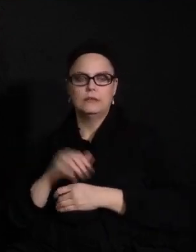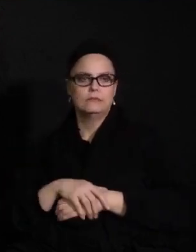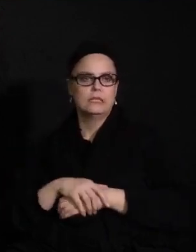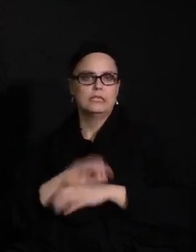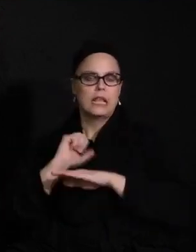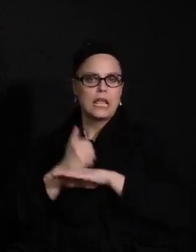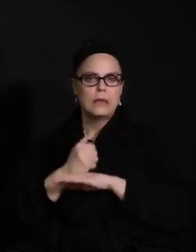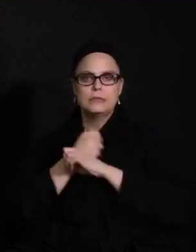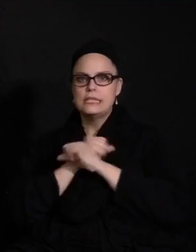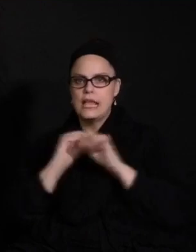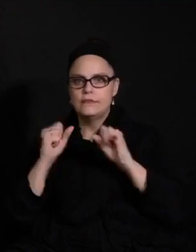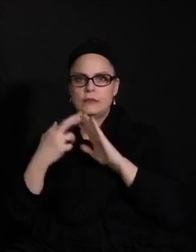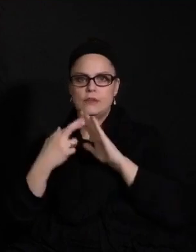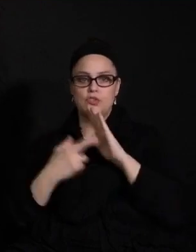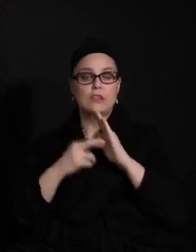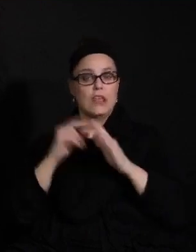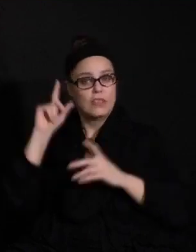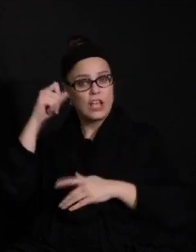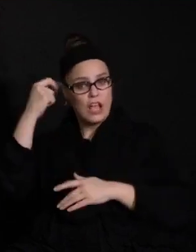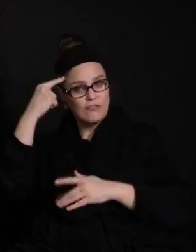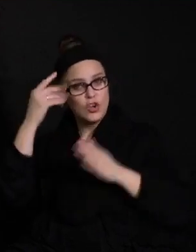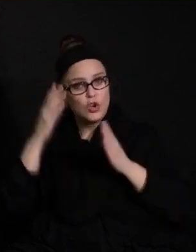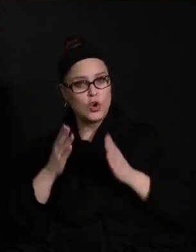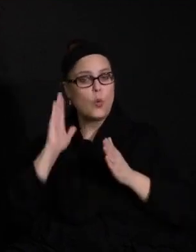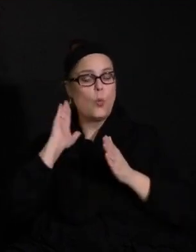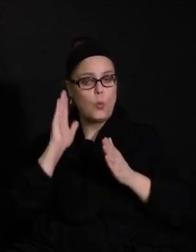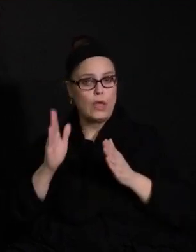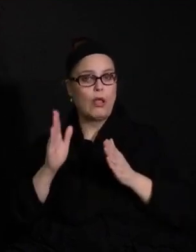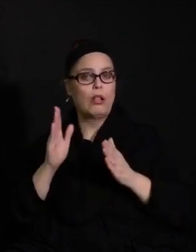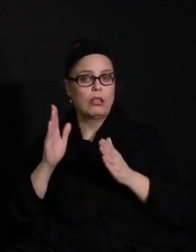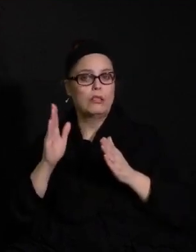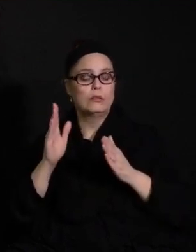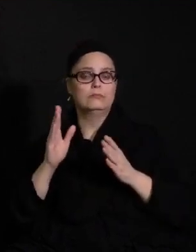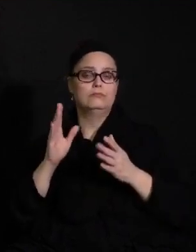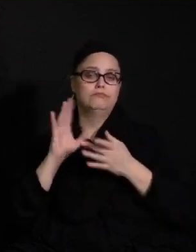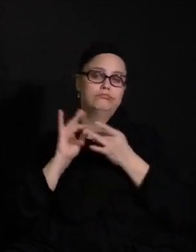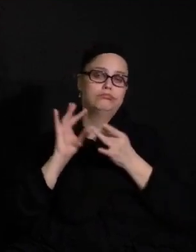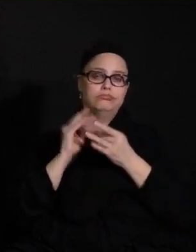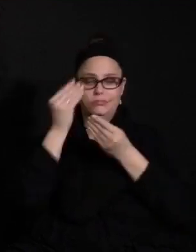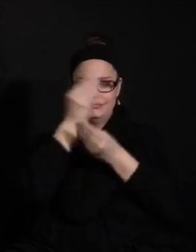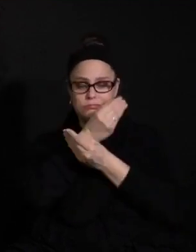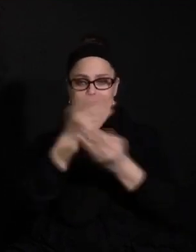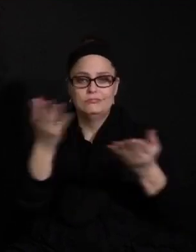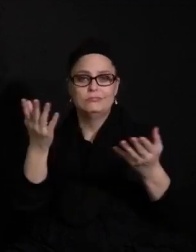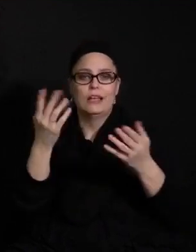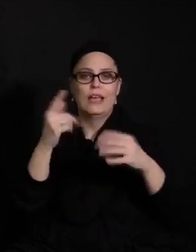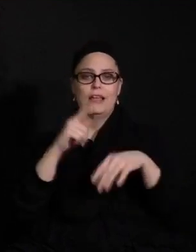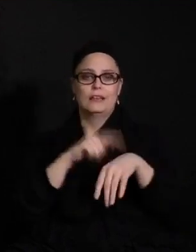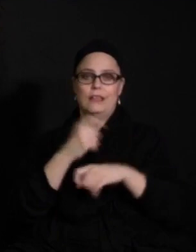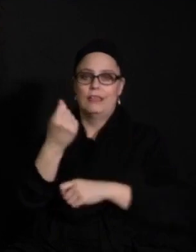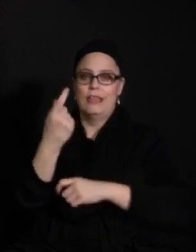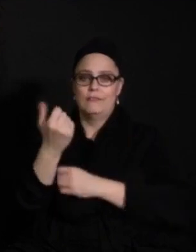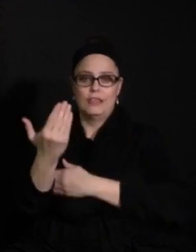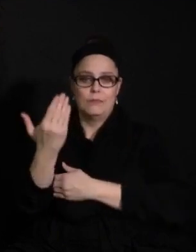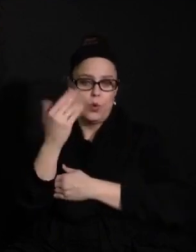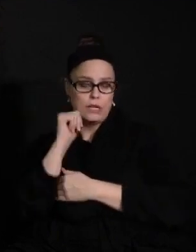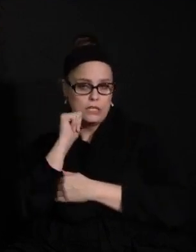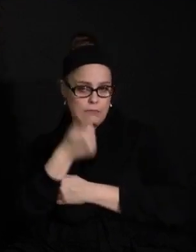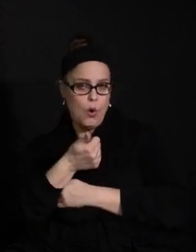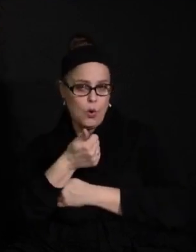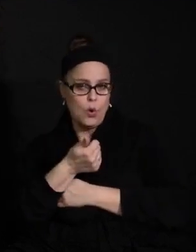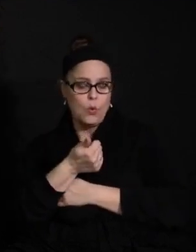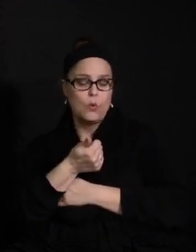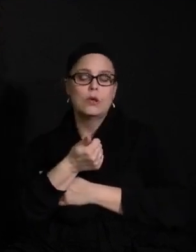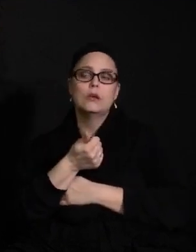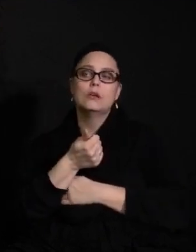mentioned earlier, the governor tomorrow is expected at 11 a.m. to share some of those decisions that he is making based on different